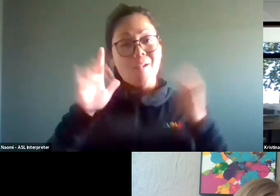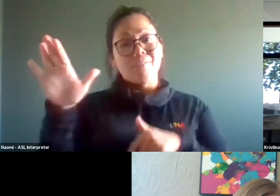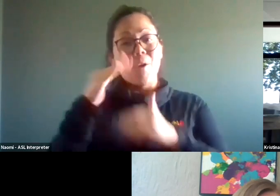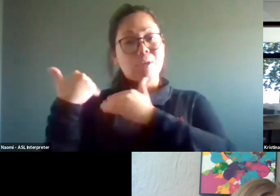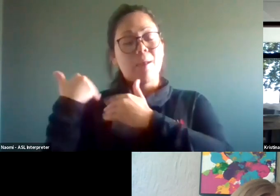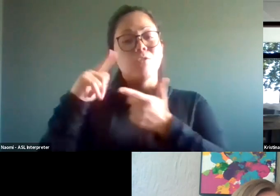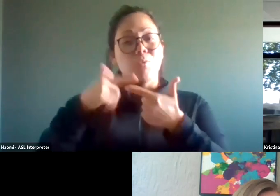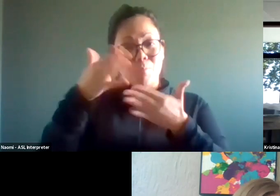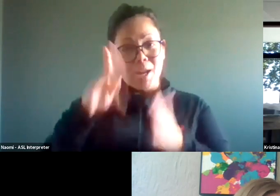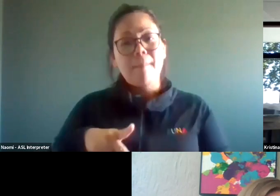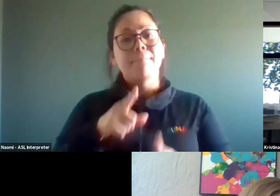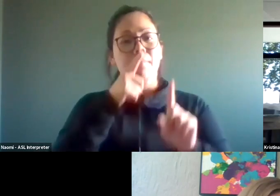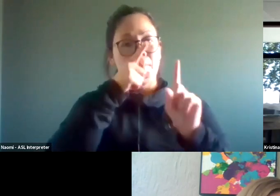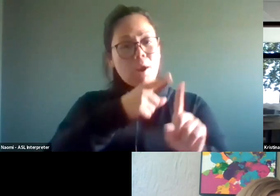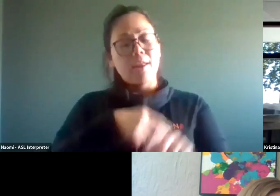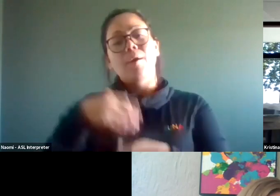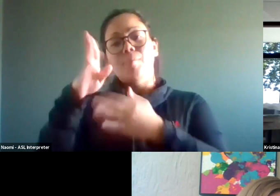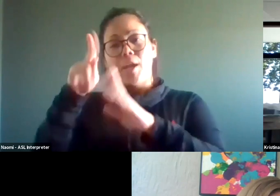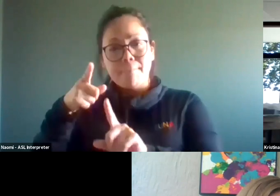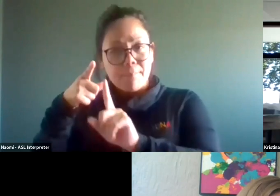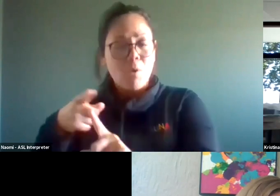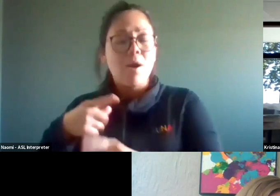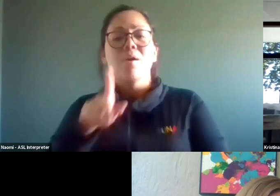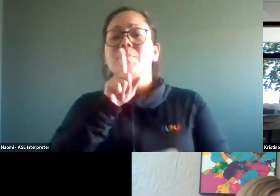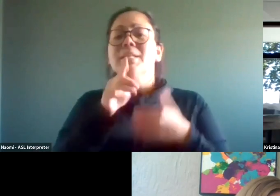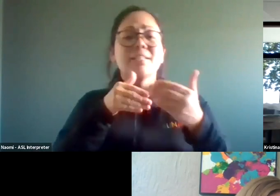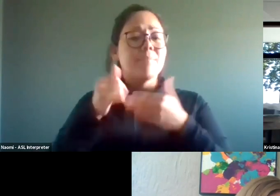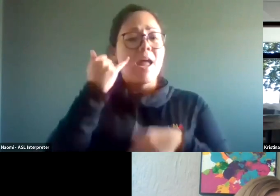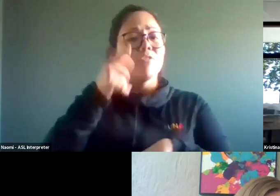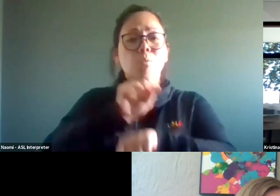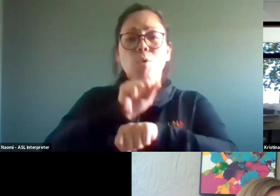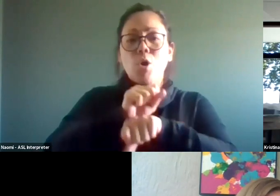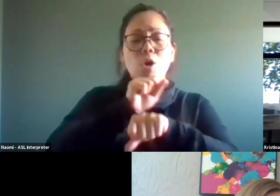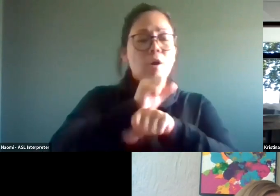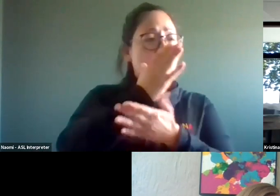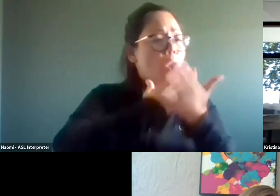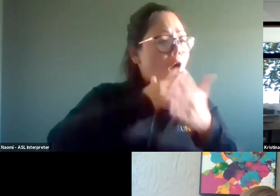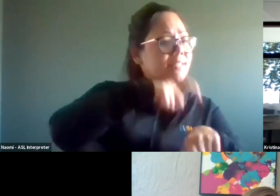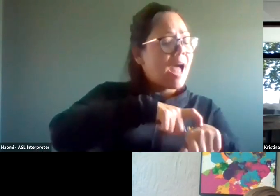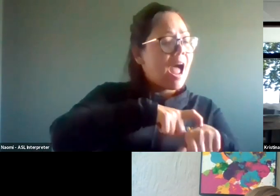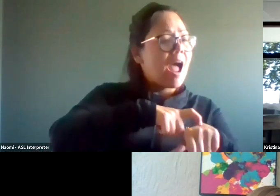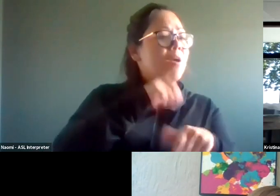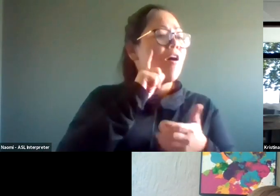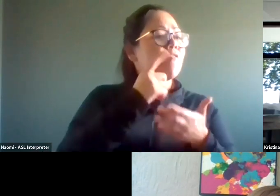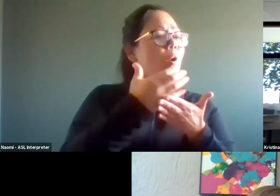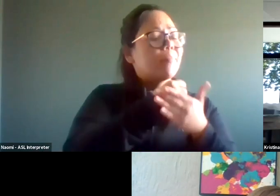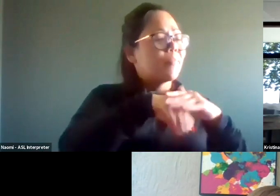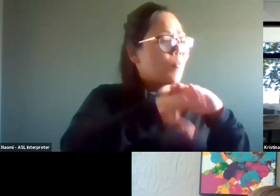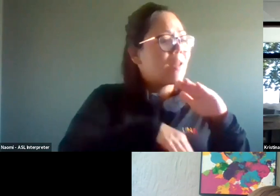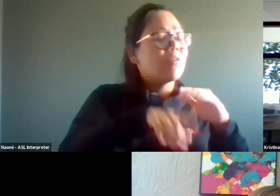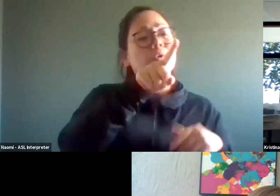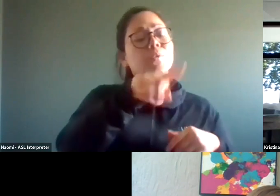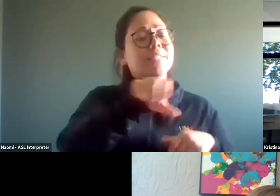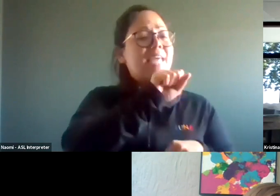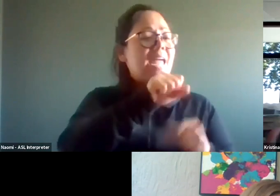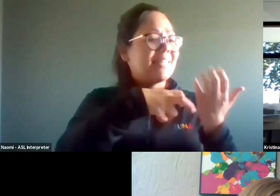things out. And it doesn't matter if you work part-time for minimum wage, you know, taking tickets at